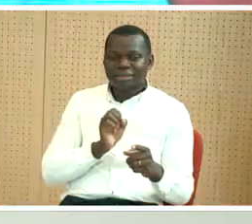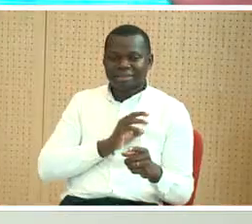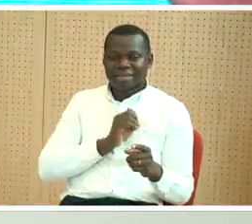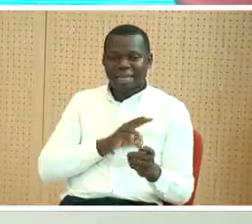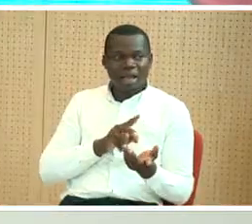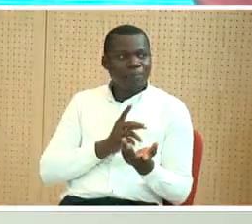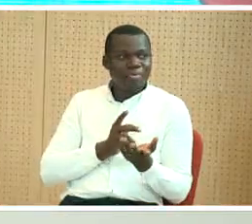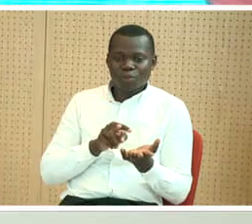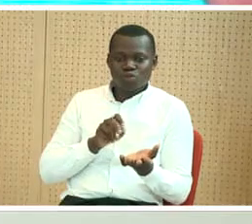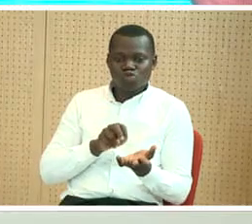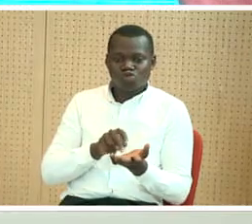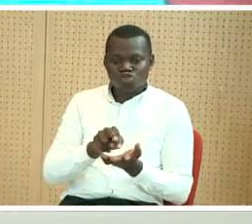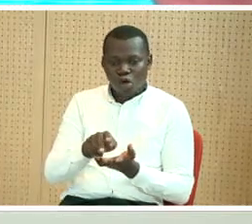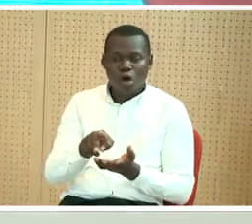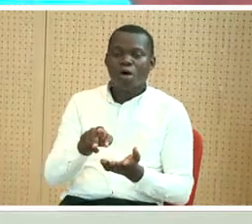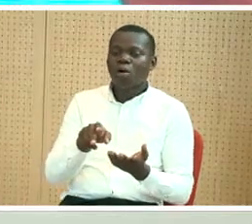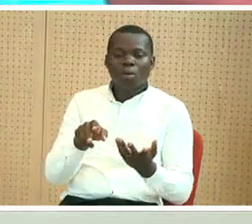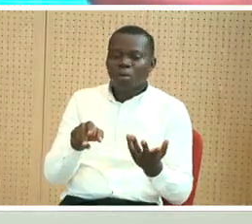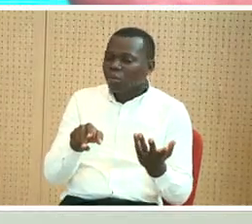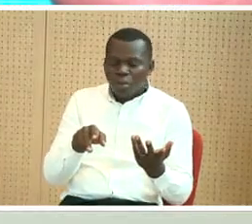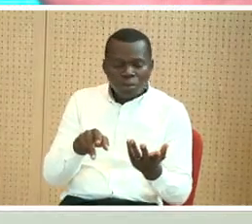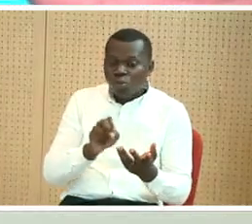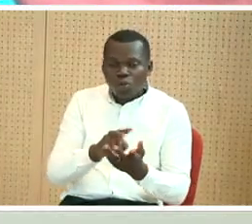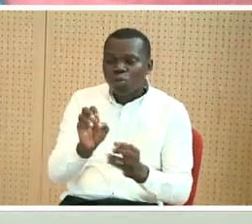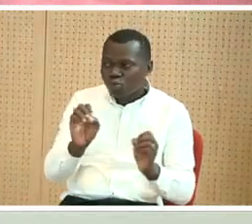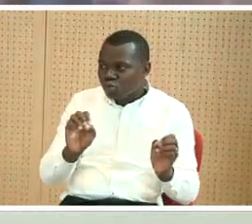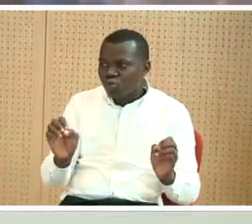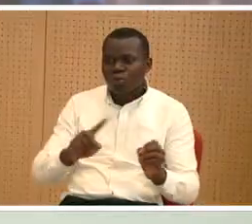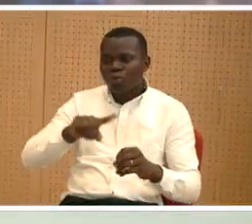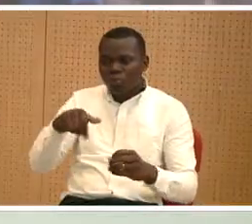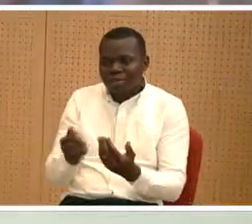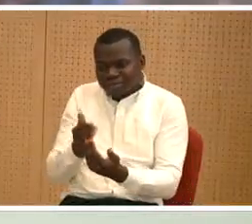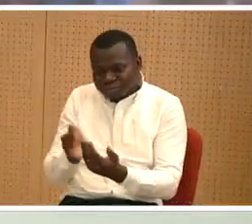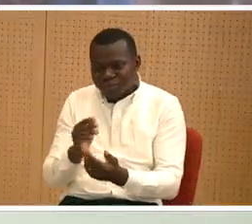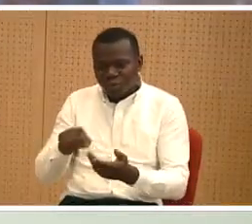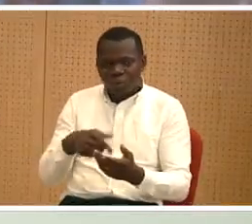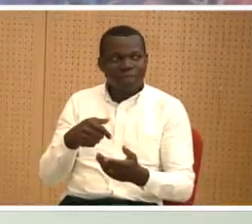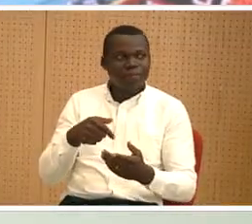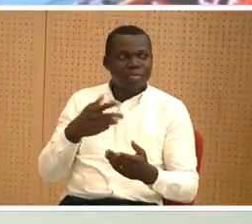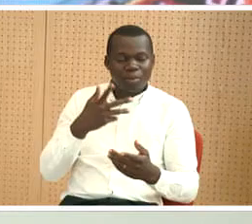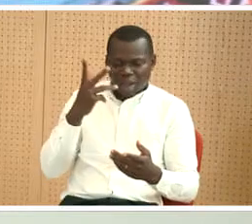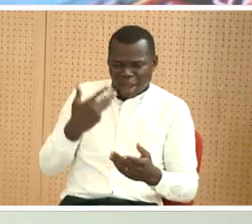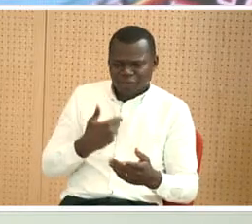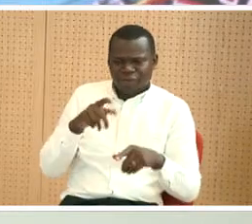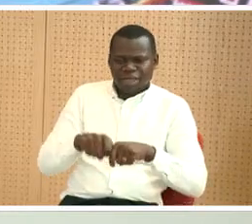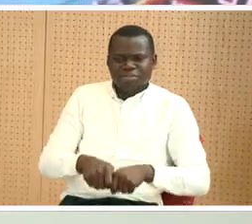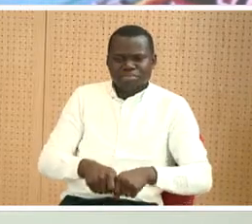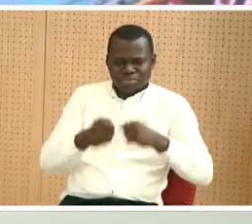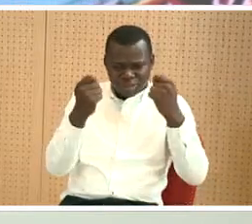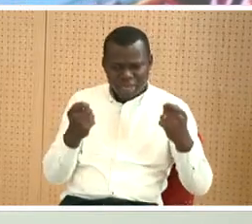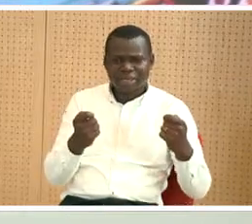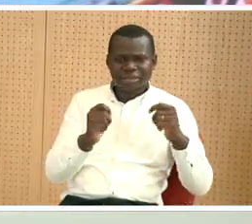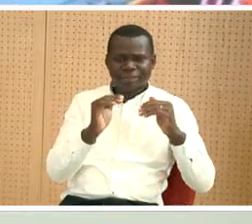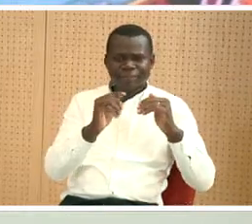not walk so we treat we nurse we do not discriminate we commit to breaking those hinges of inequality